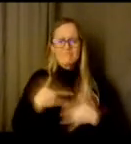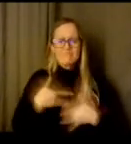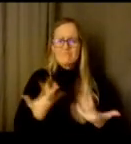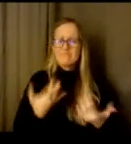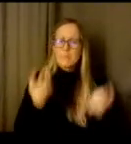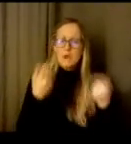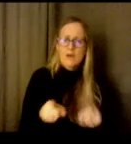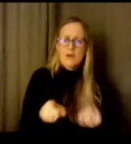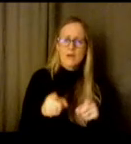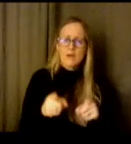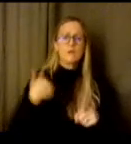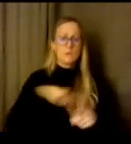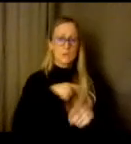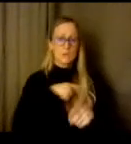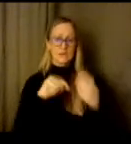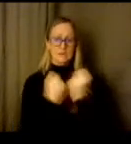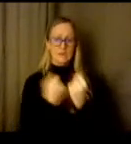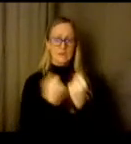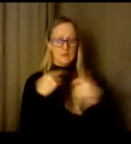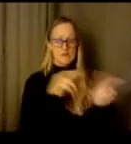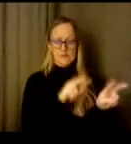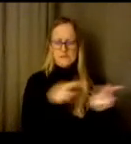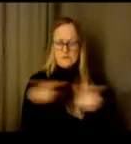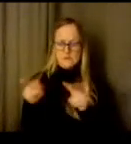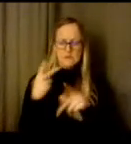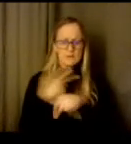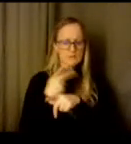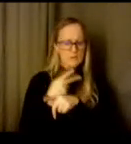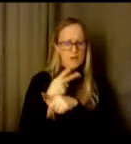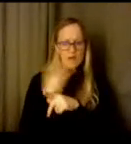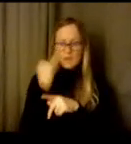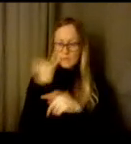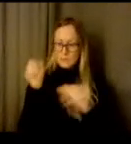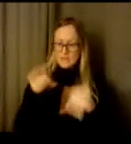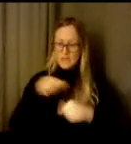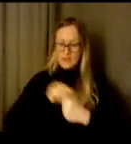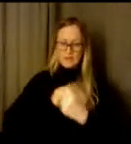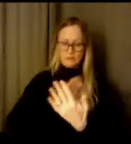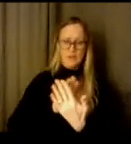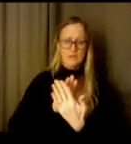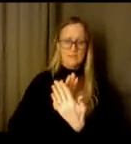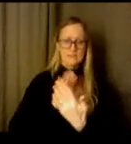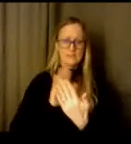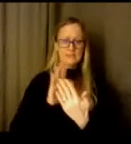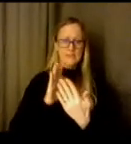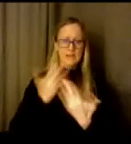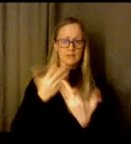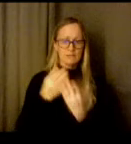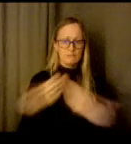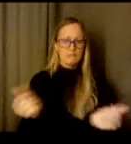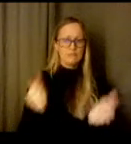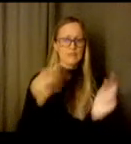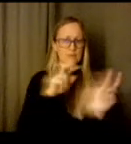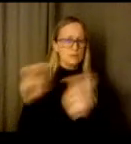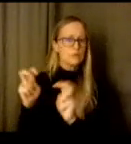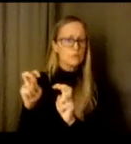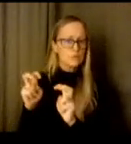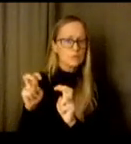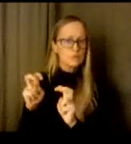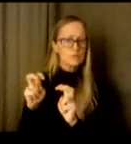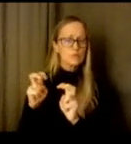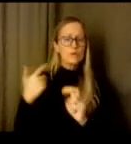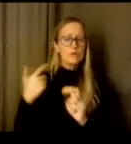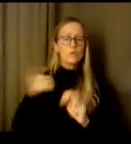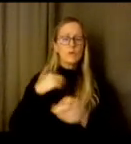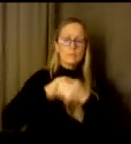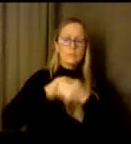team we look at ways and how we can address those and that's where the partnerships are important. Um we have partnered with some